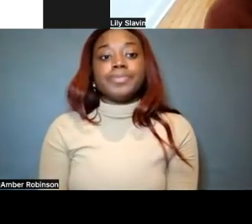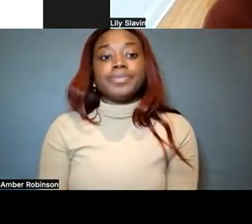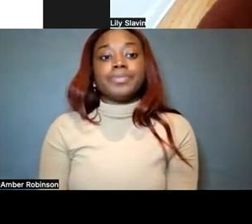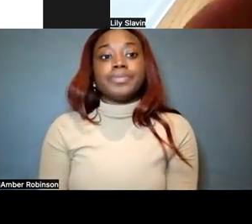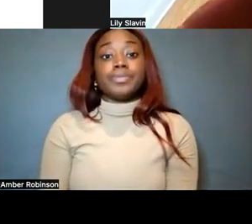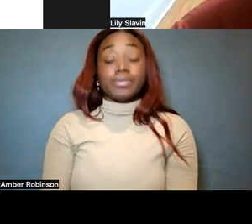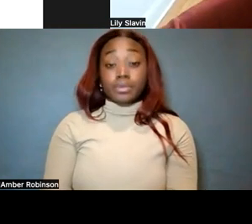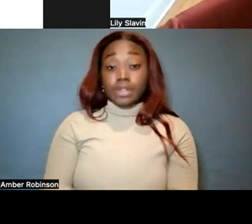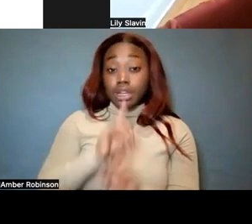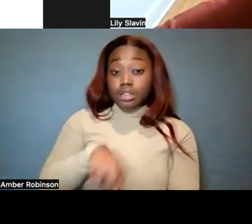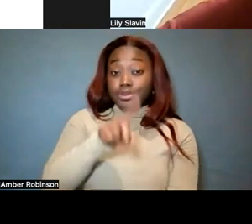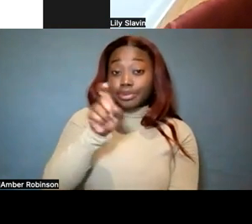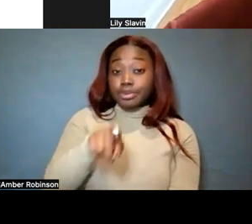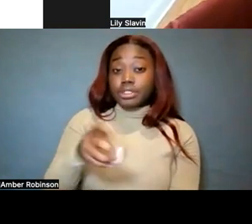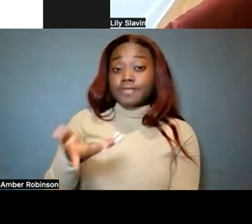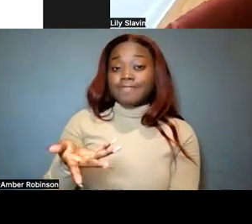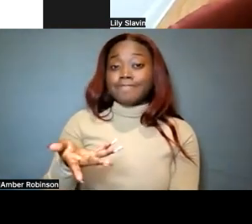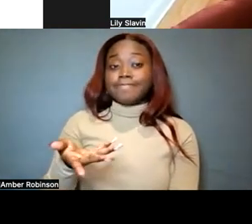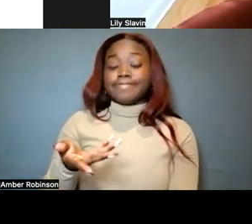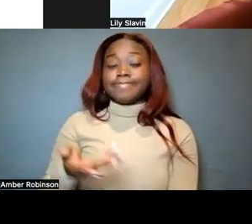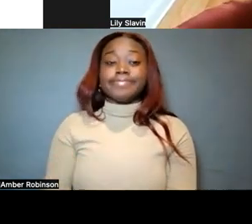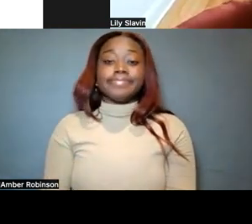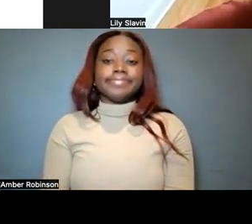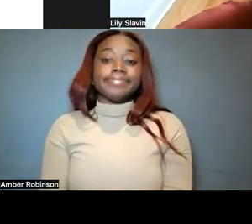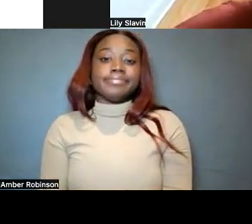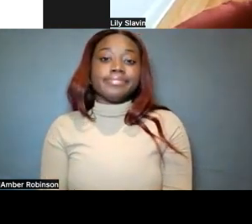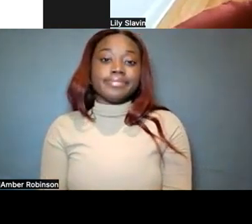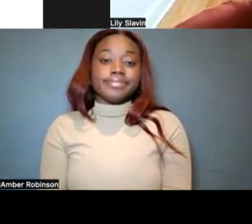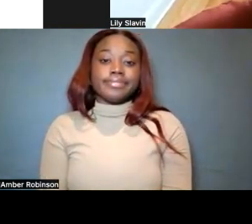Does that answer your question? Does that